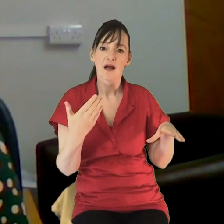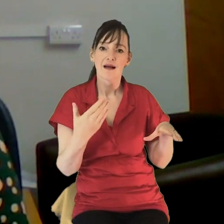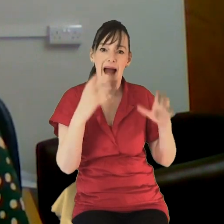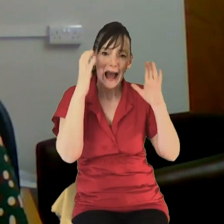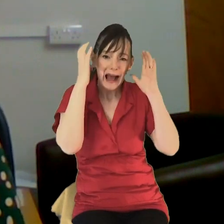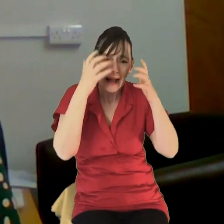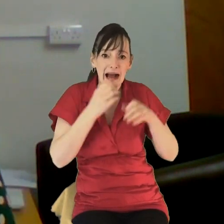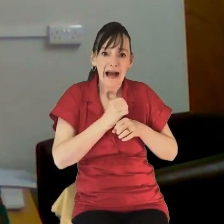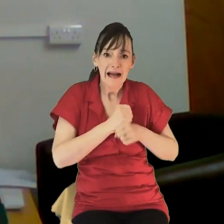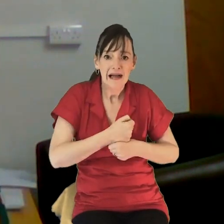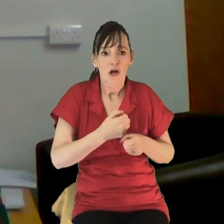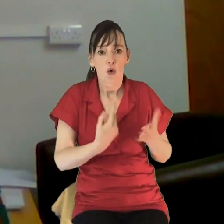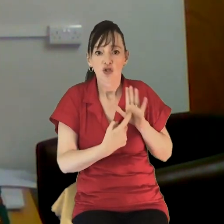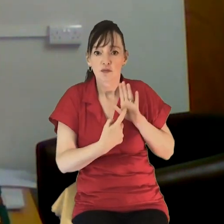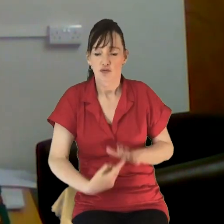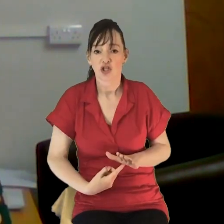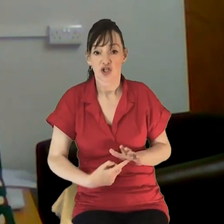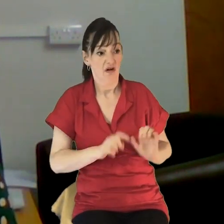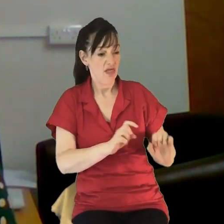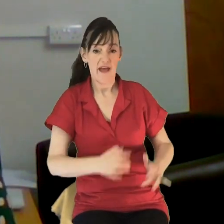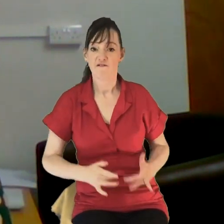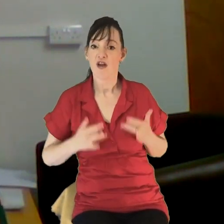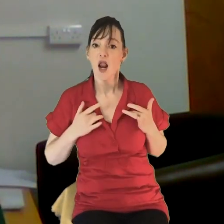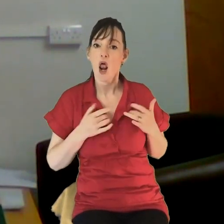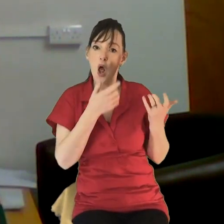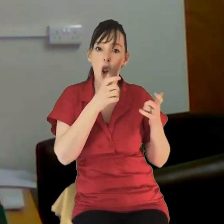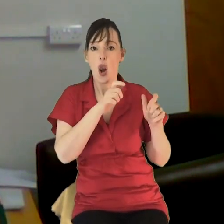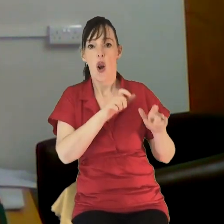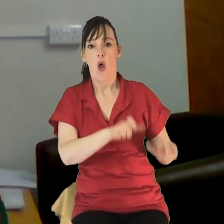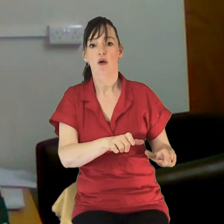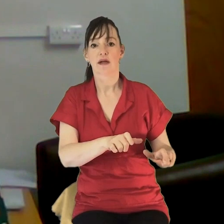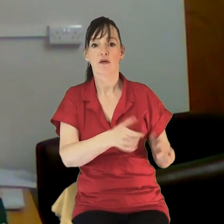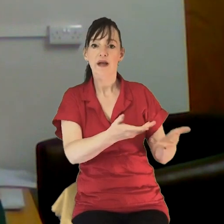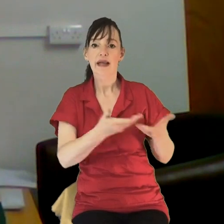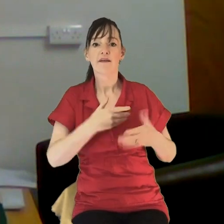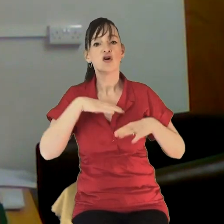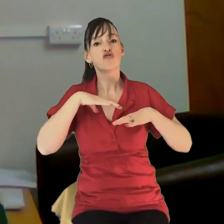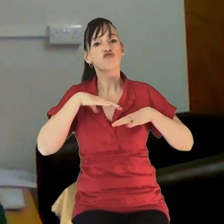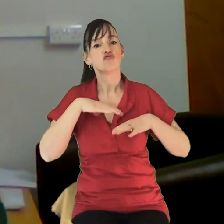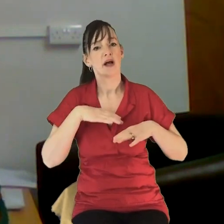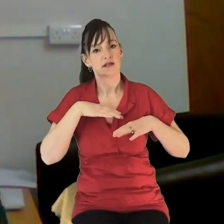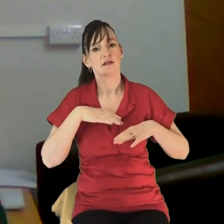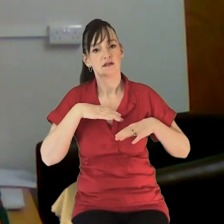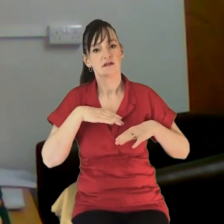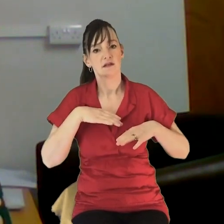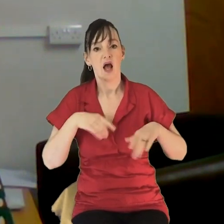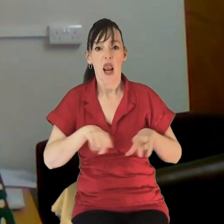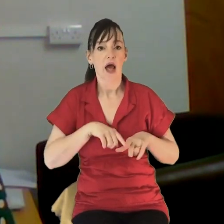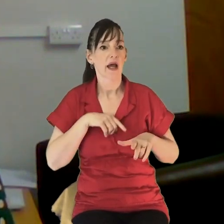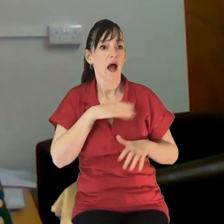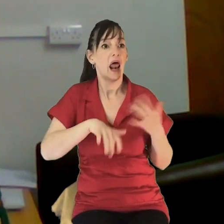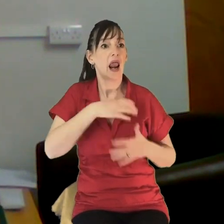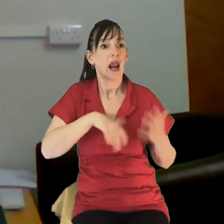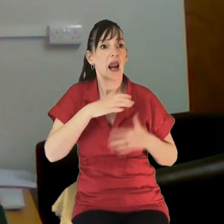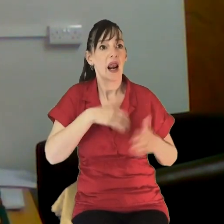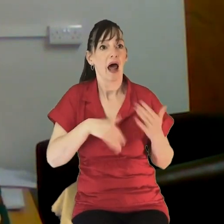depression. I think some of them have found that actually lockdown has provided a time of rest, almost jumping off the conveyor belt